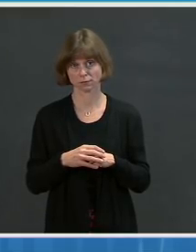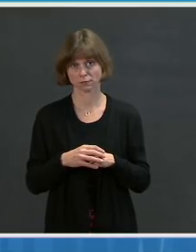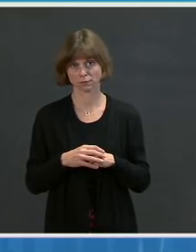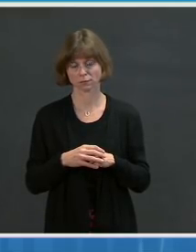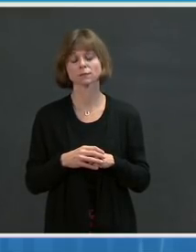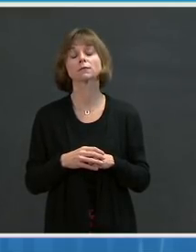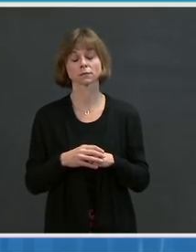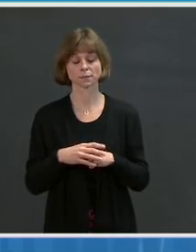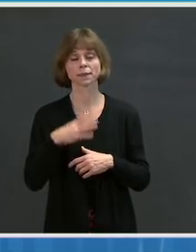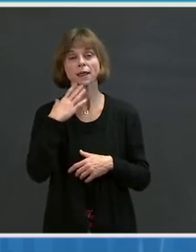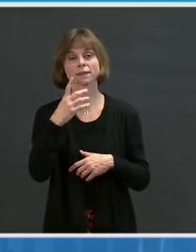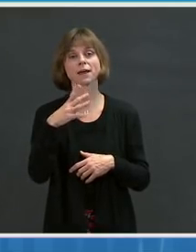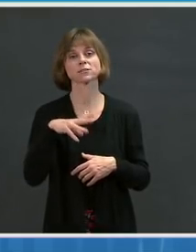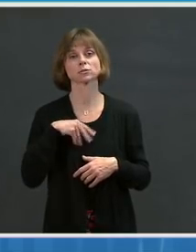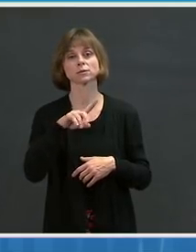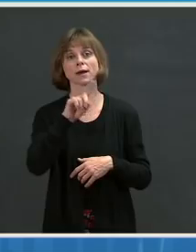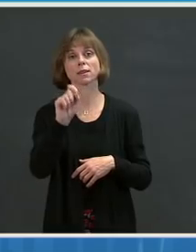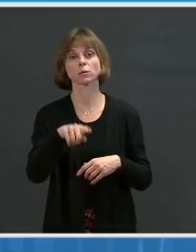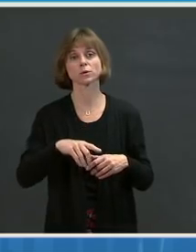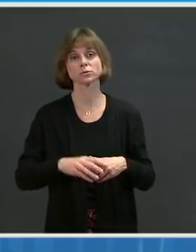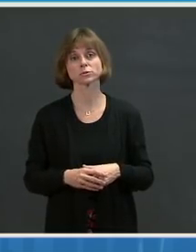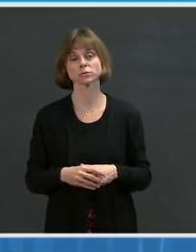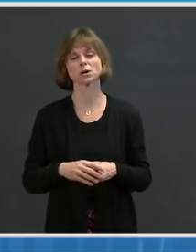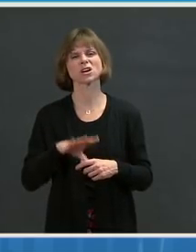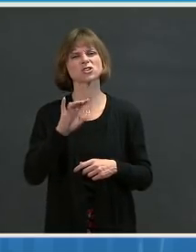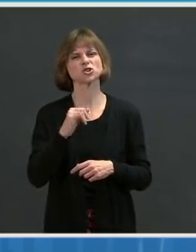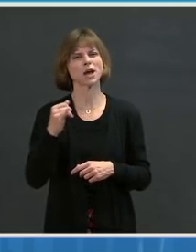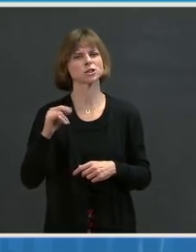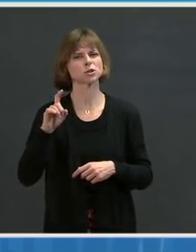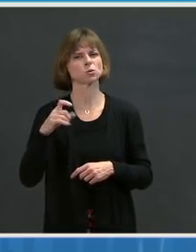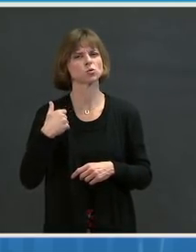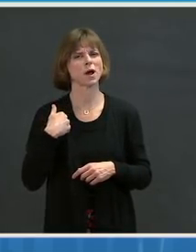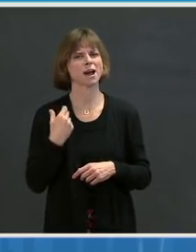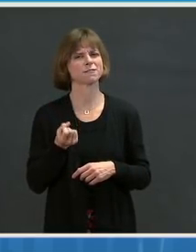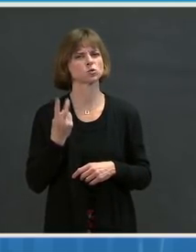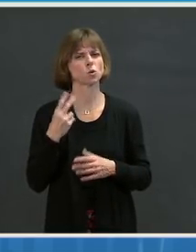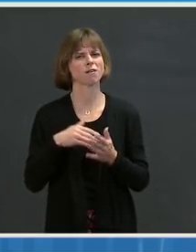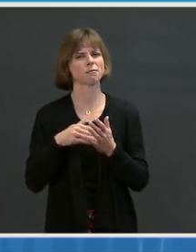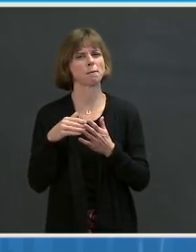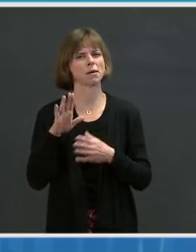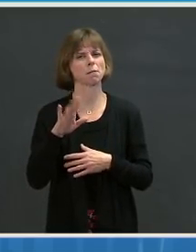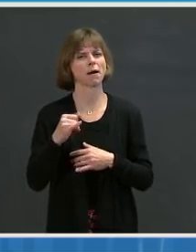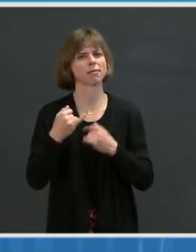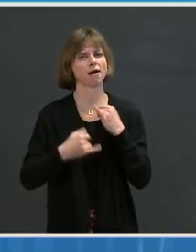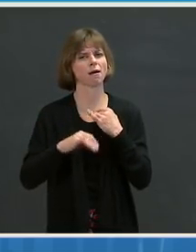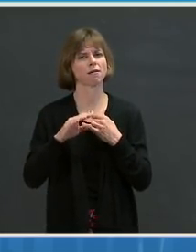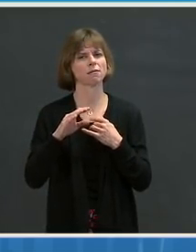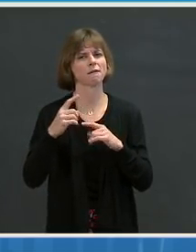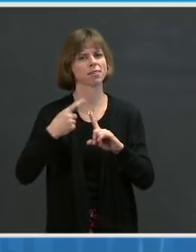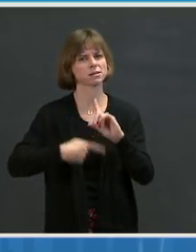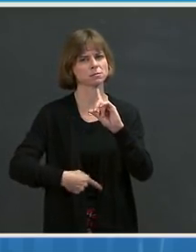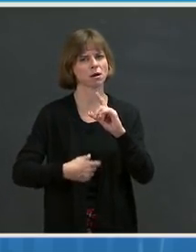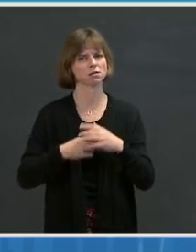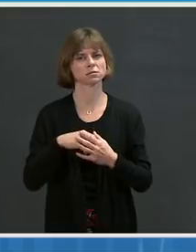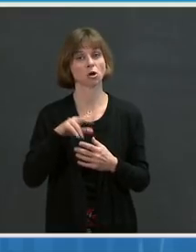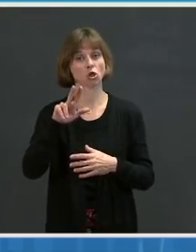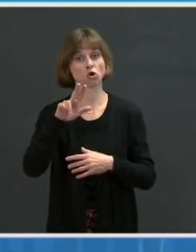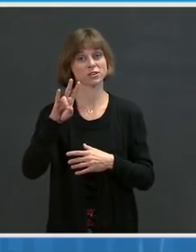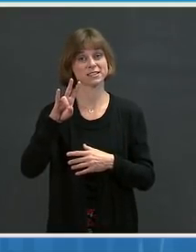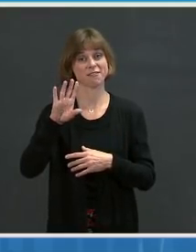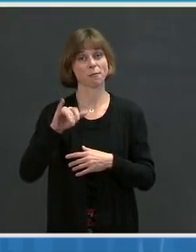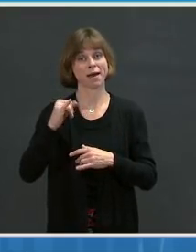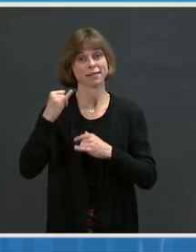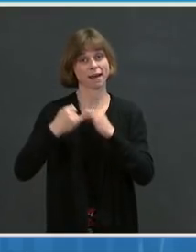Thanks for taking that question. So, J&J was supposed to have 12 million doses by the end of the month and 37 by the end of March.